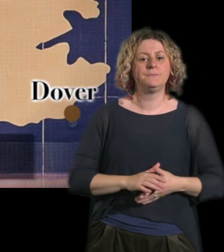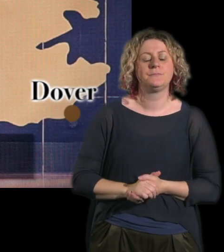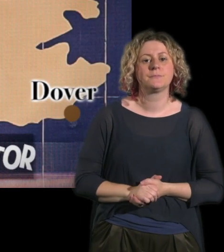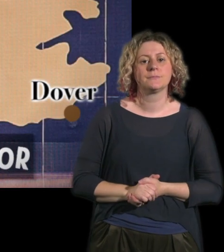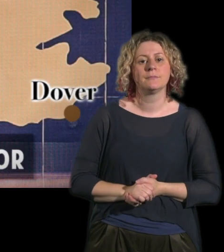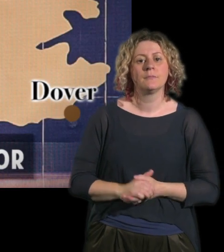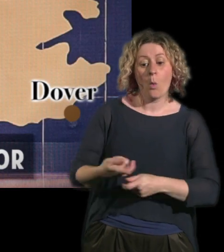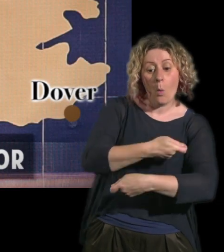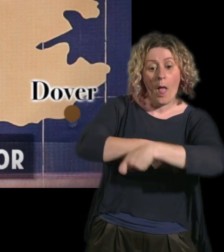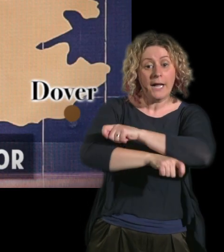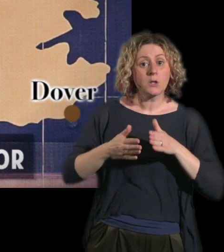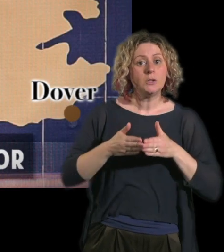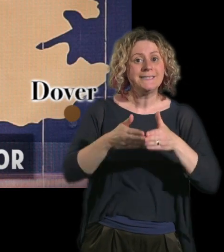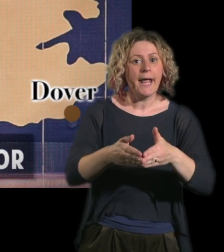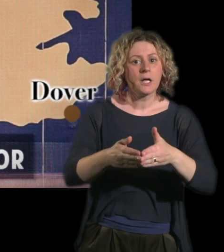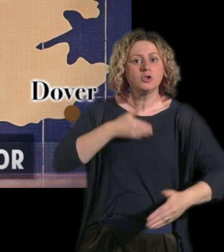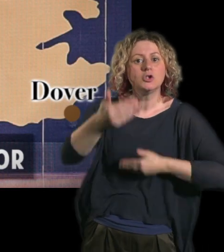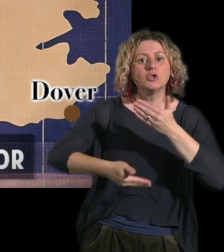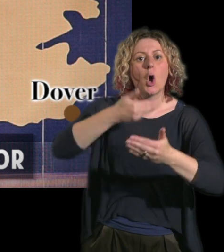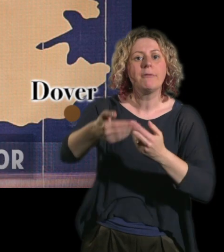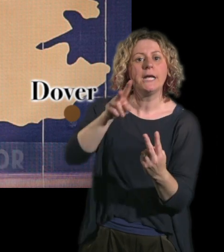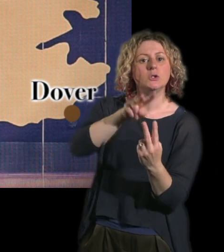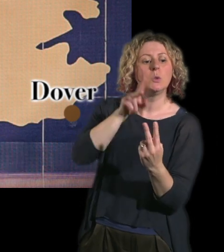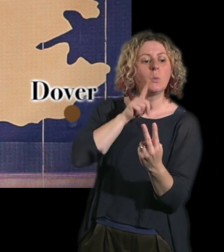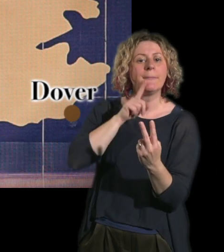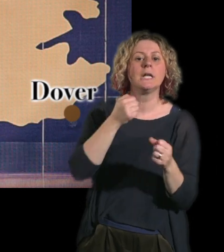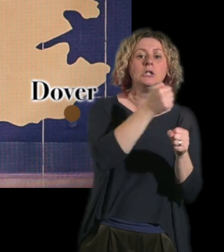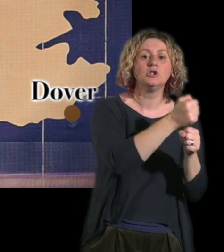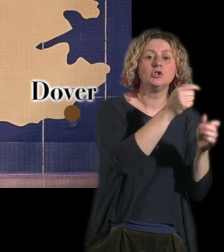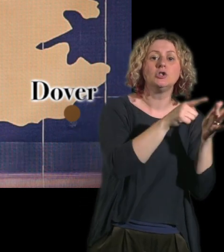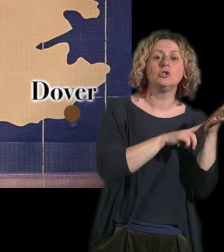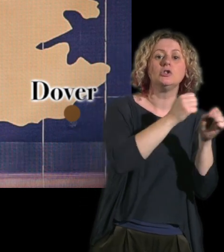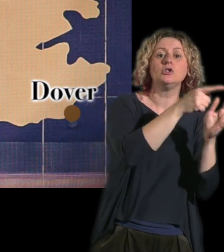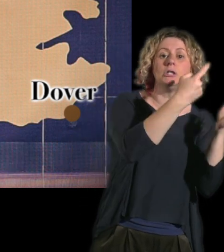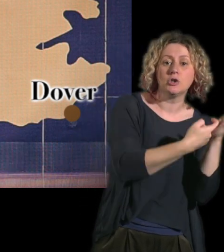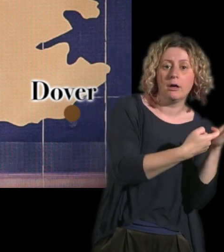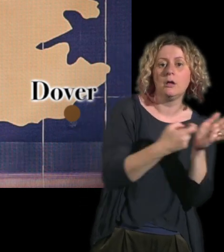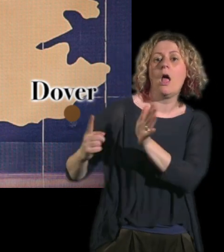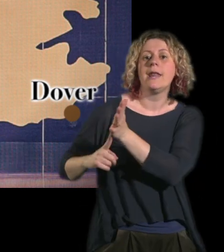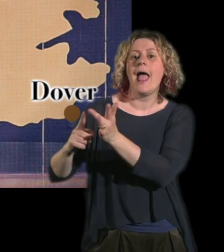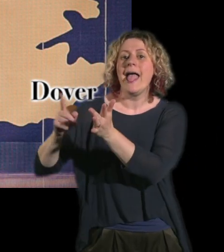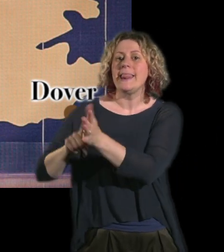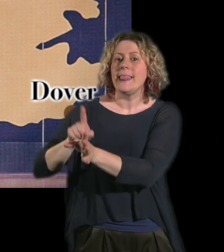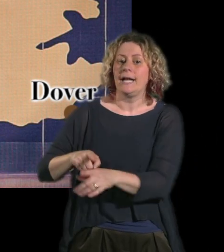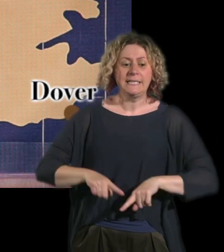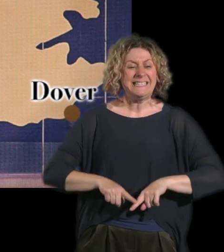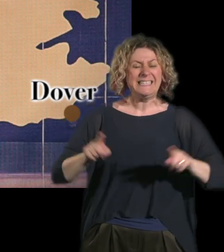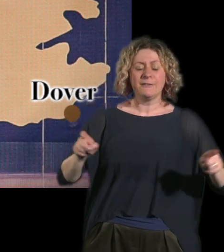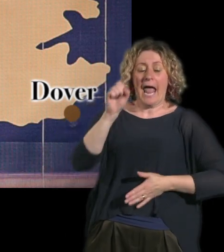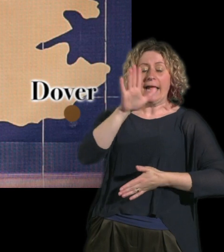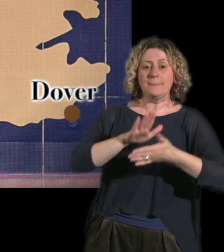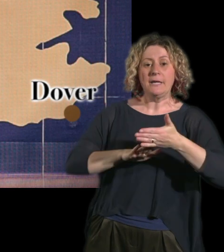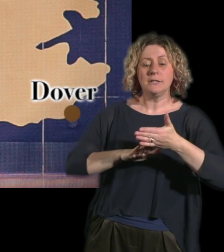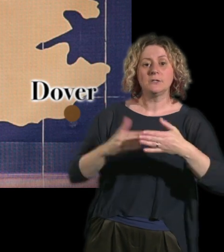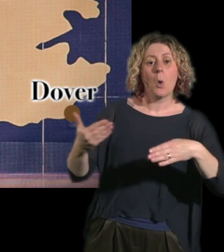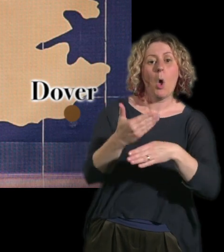All Hands On Deck tells the story of Ginger and Lily, two very different women who have two very different experiences with